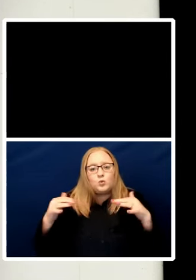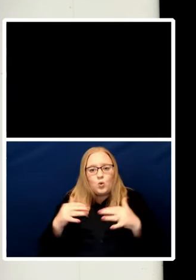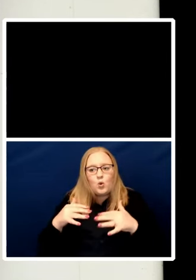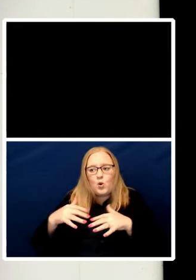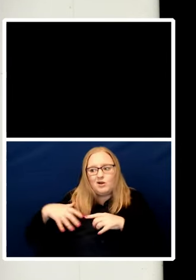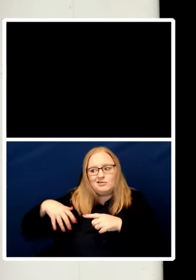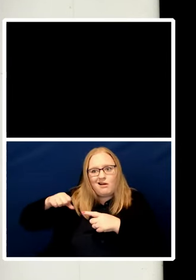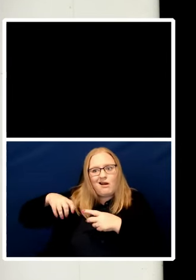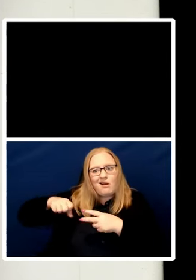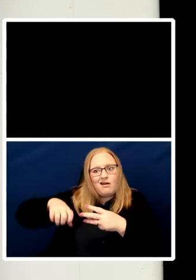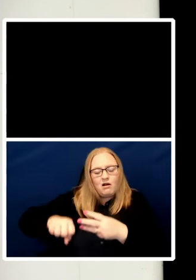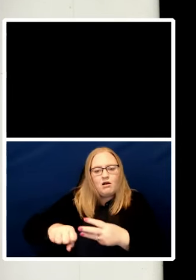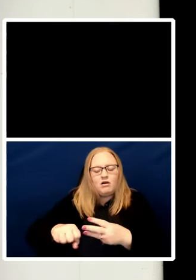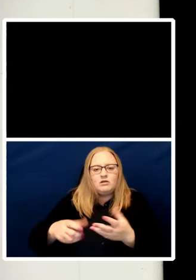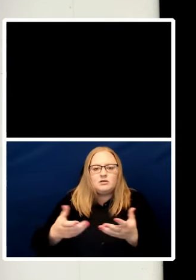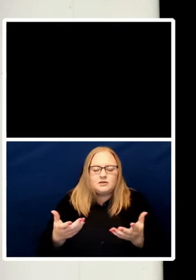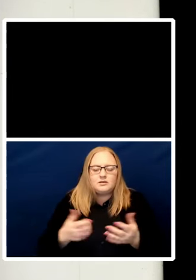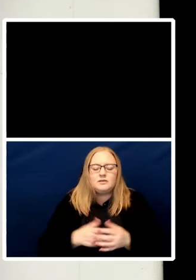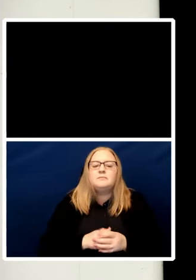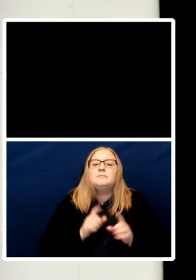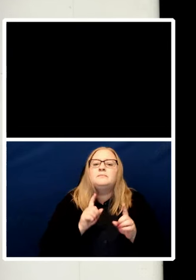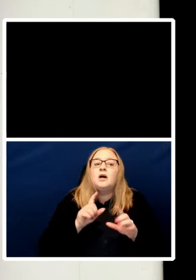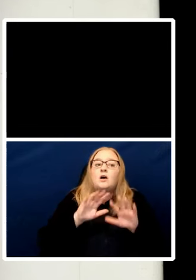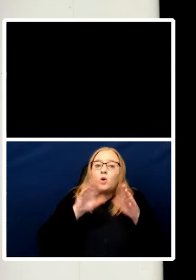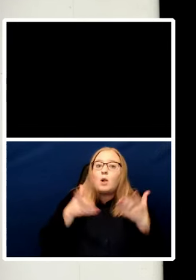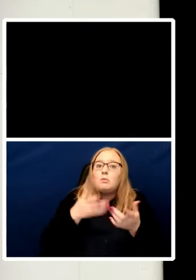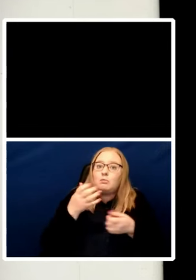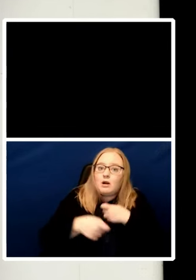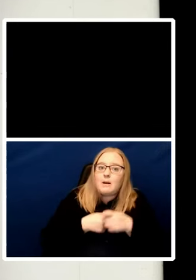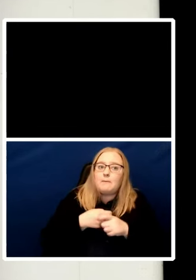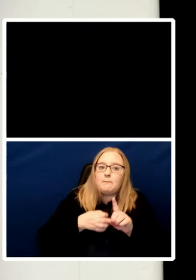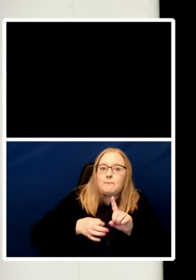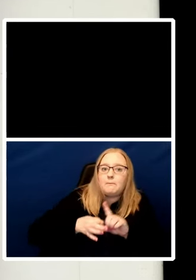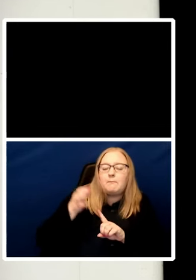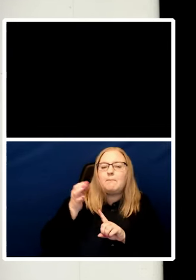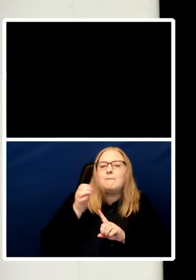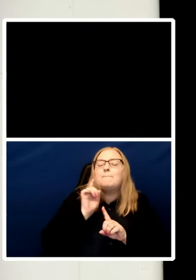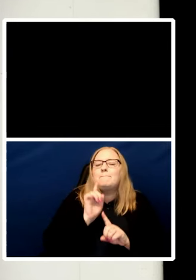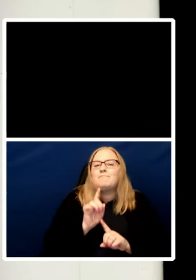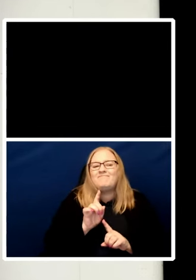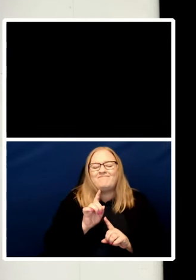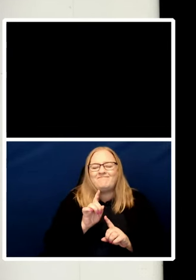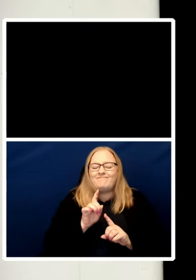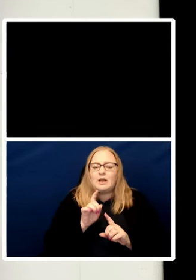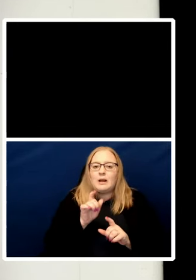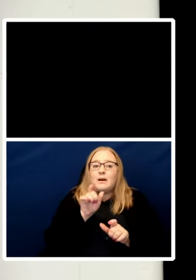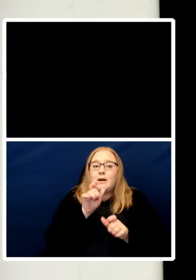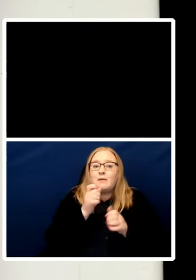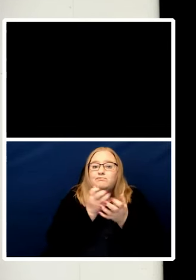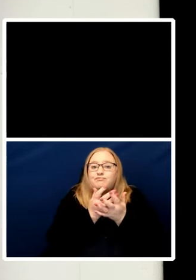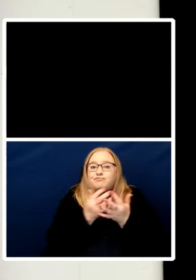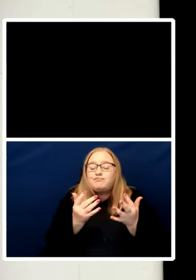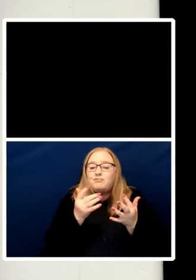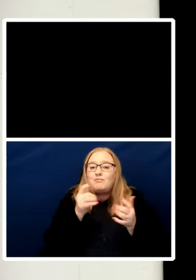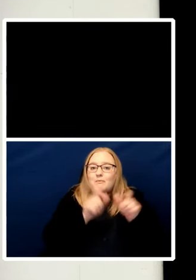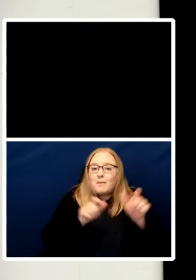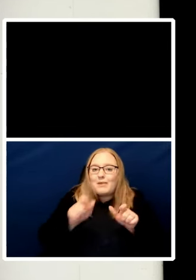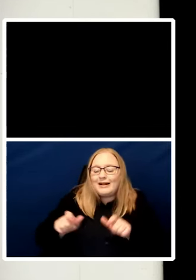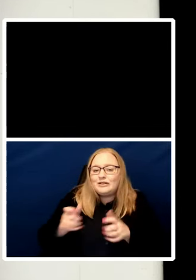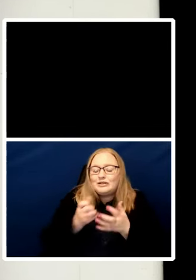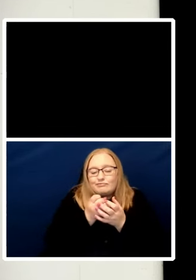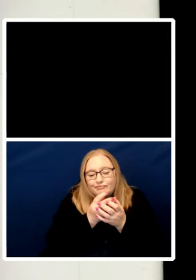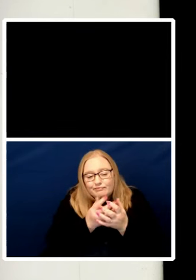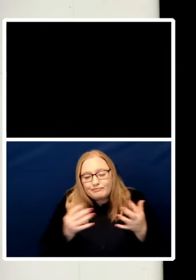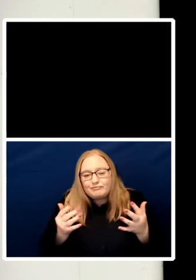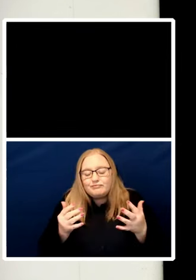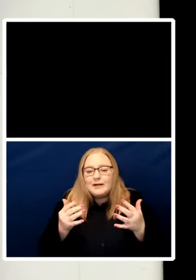global population growth, and technology and weapons proliferation bring an ever greater interconnection that makes conflict